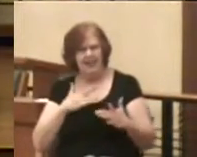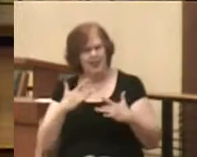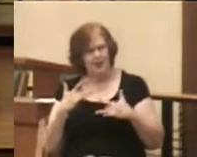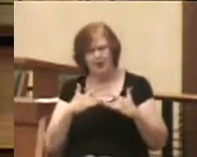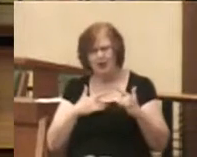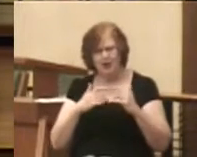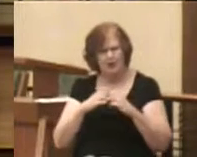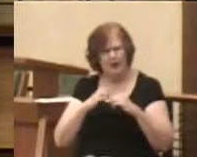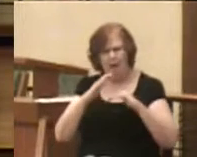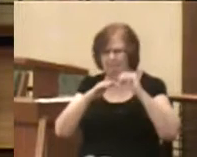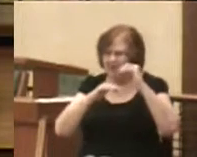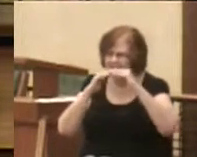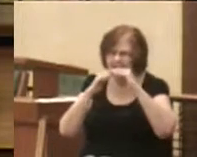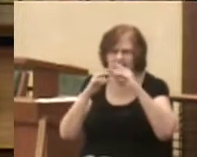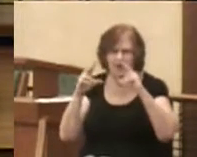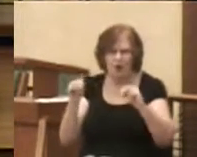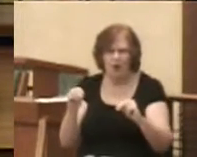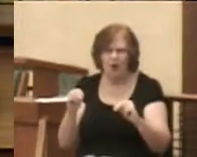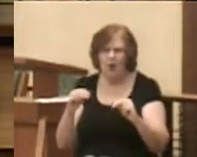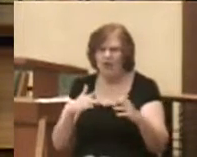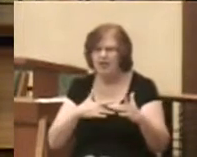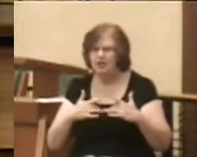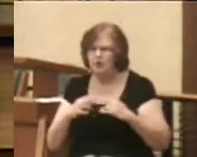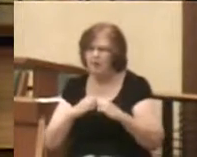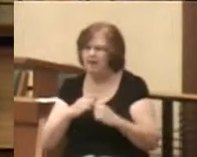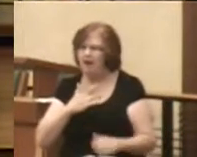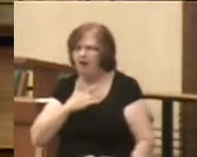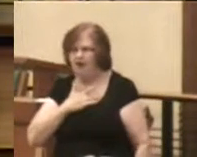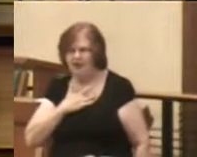buildings. He's concerned with the heart.